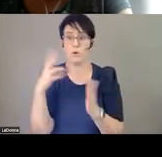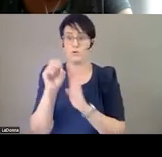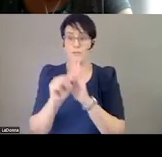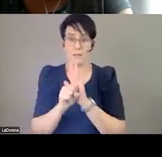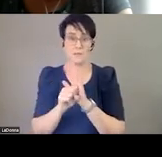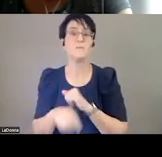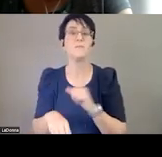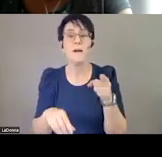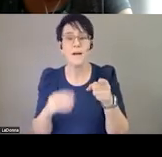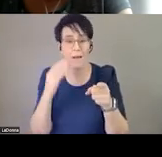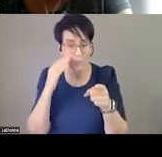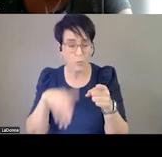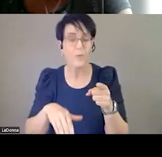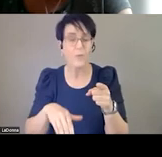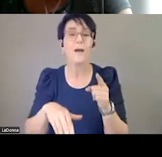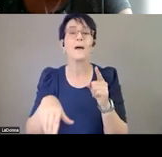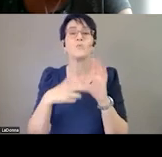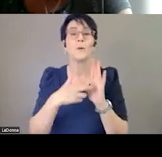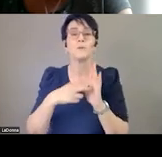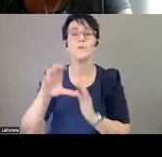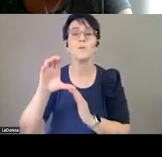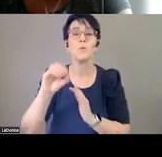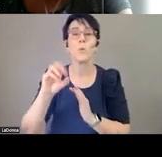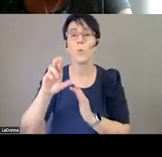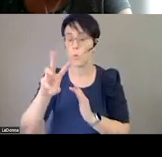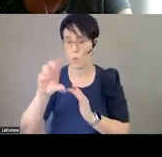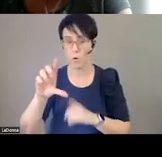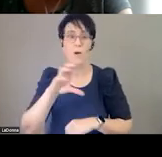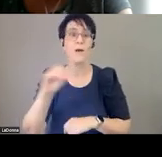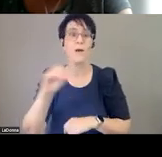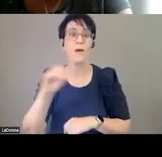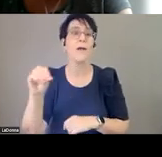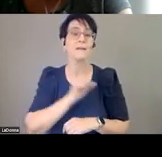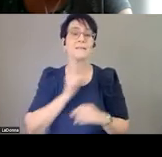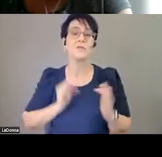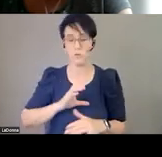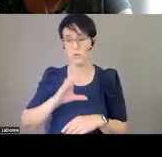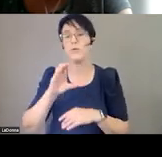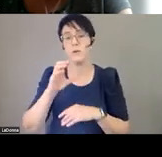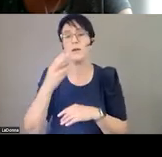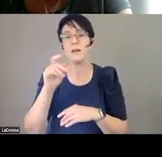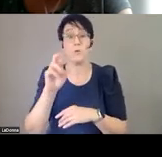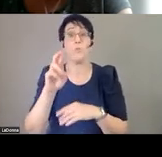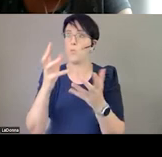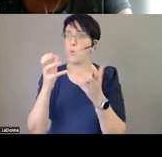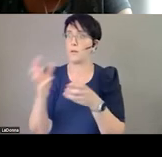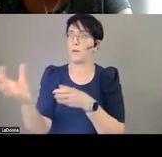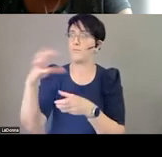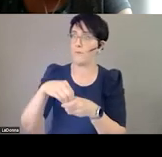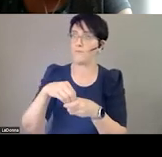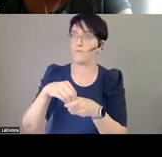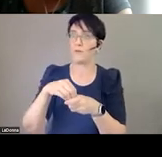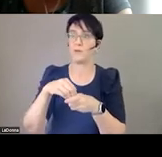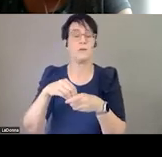Orwell and Senator D'Angelo made a conscious effort to put people with lived experience on the CRS subcommittee. So I really